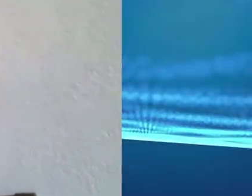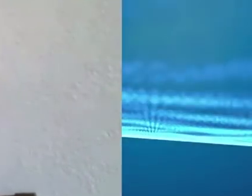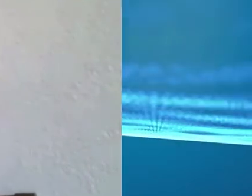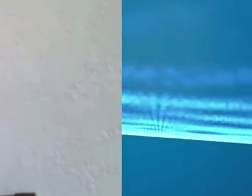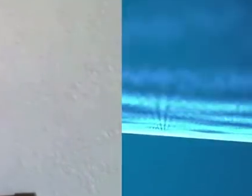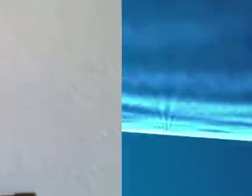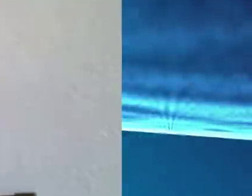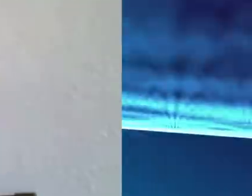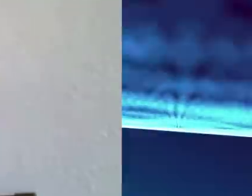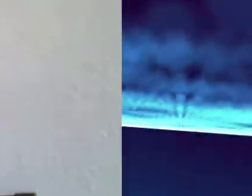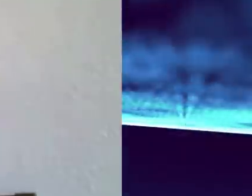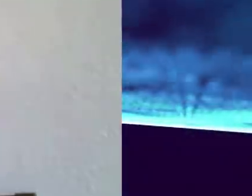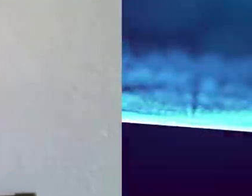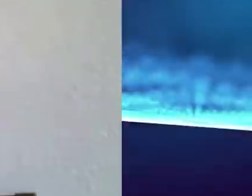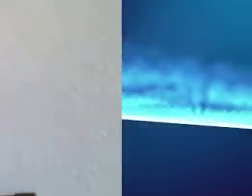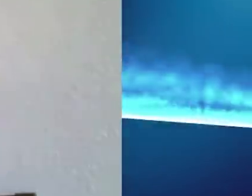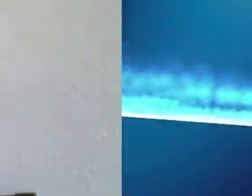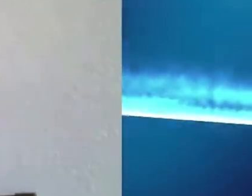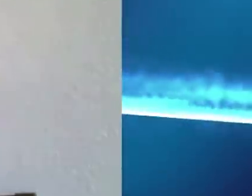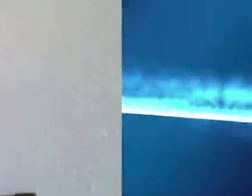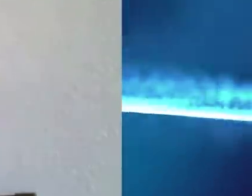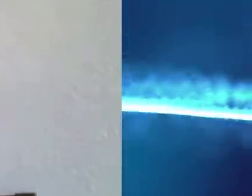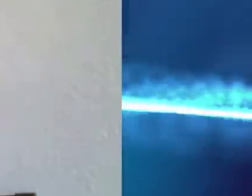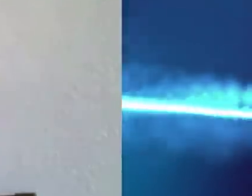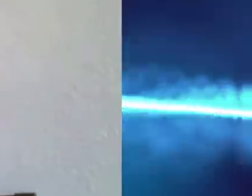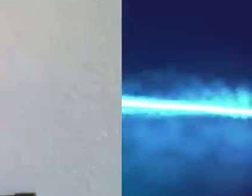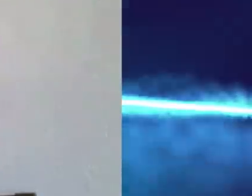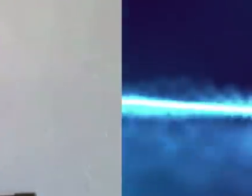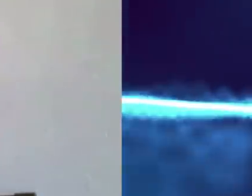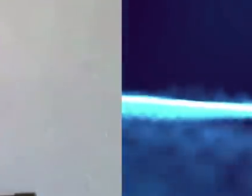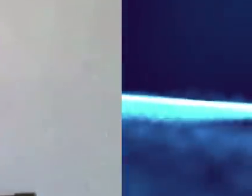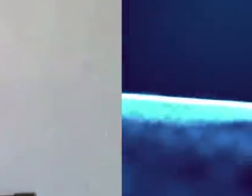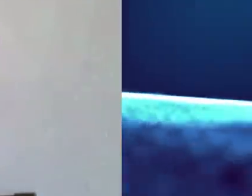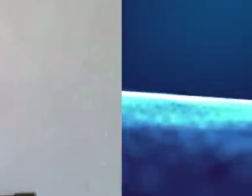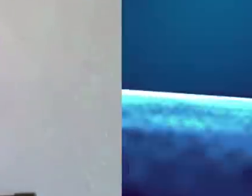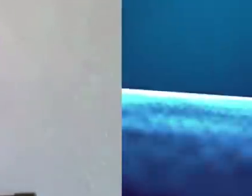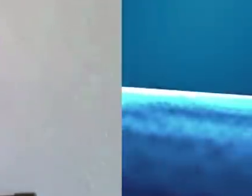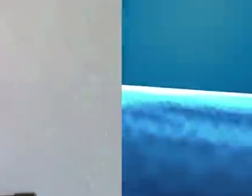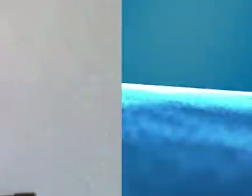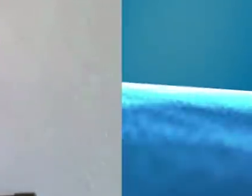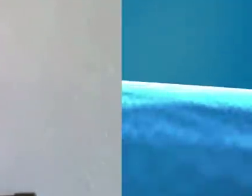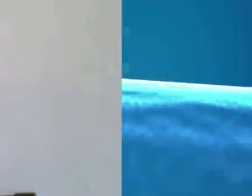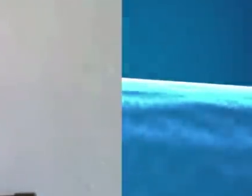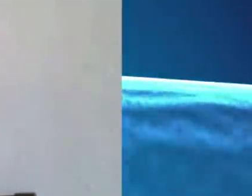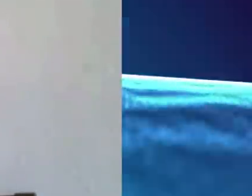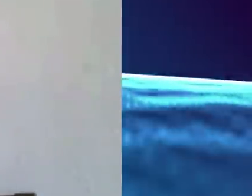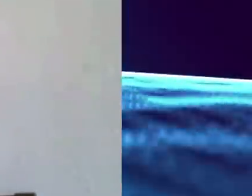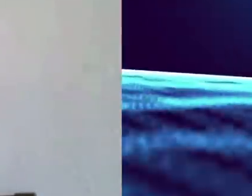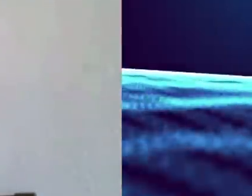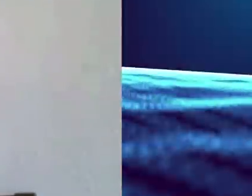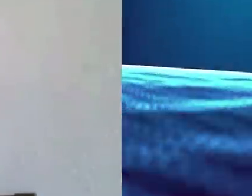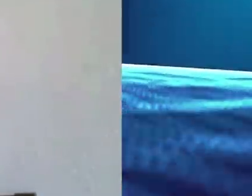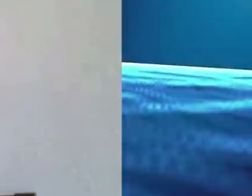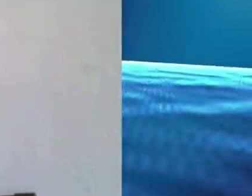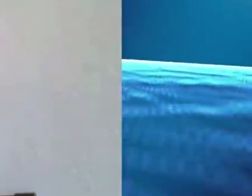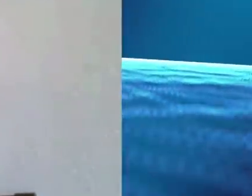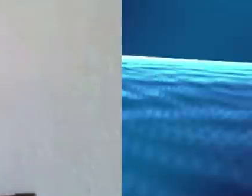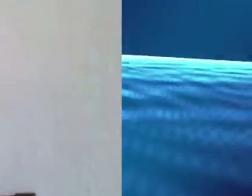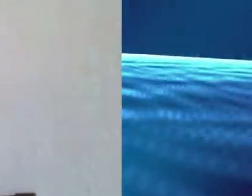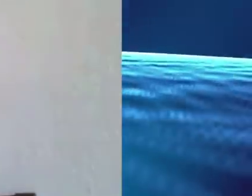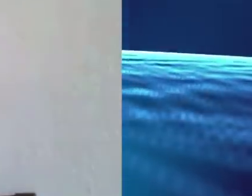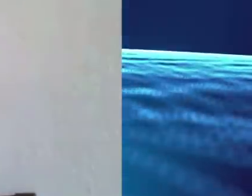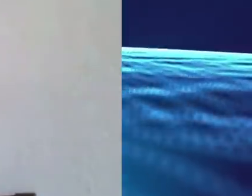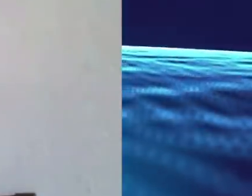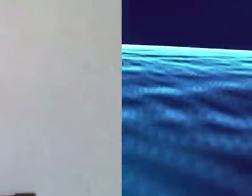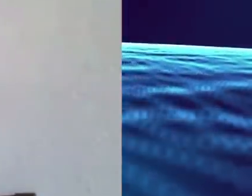and they're infected, and they are long-term way out of the pandemic. And they can help us, you can go